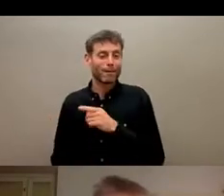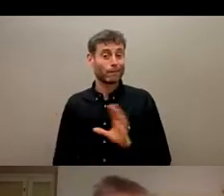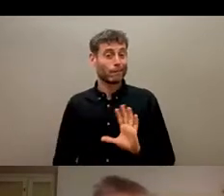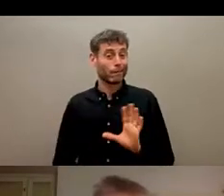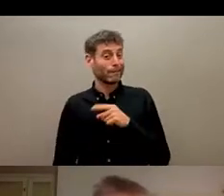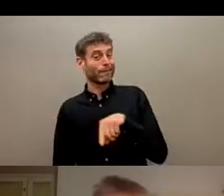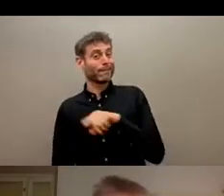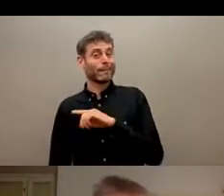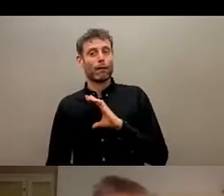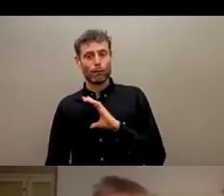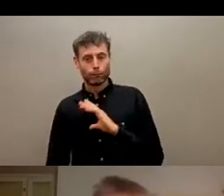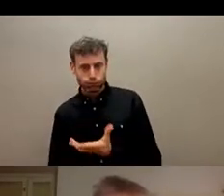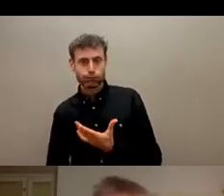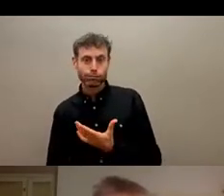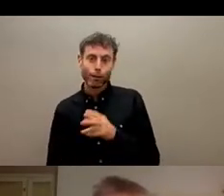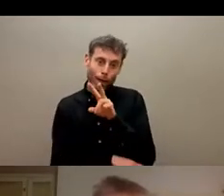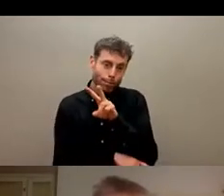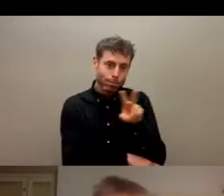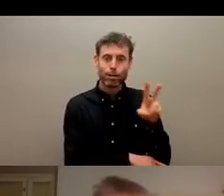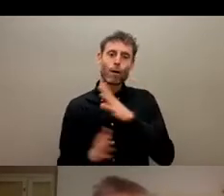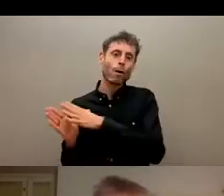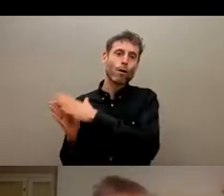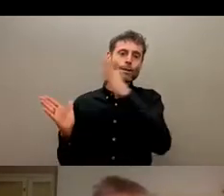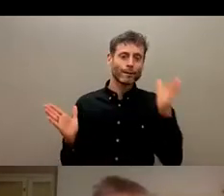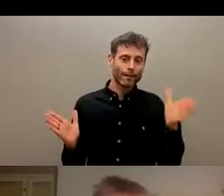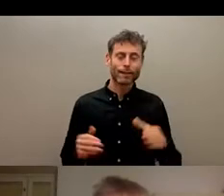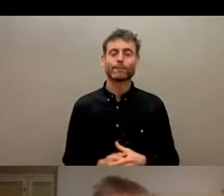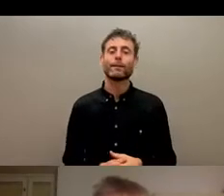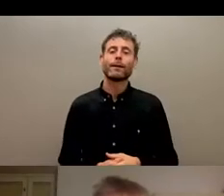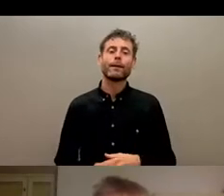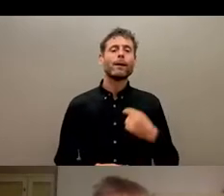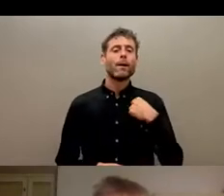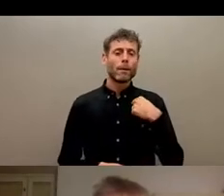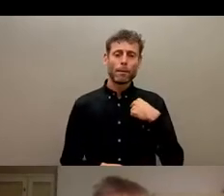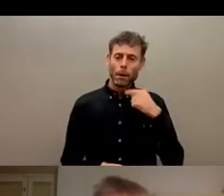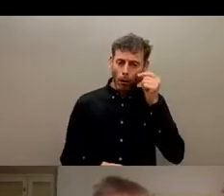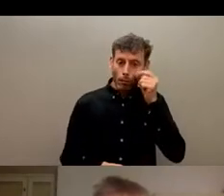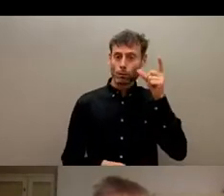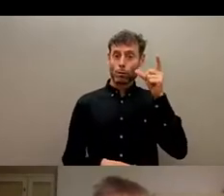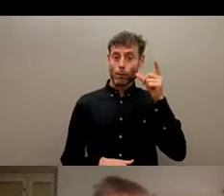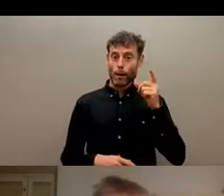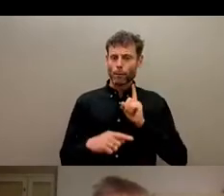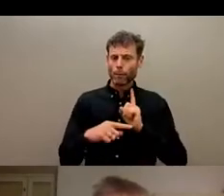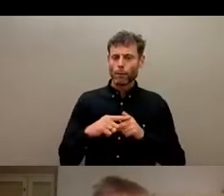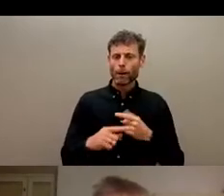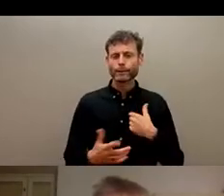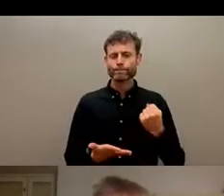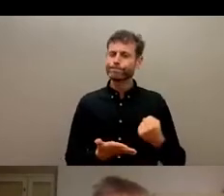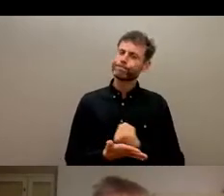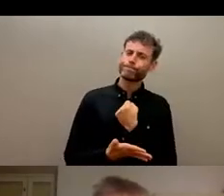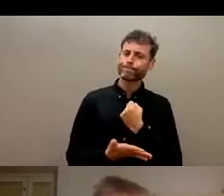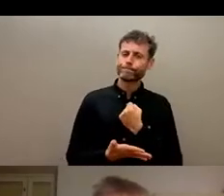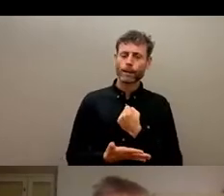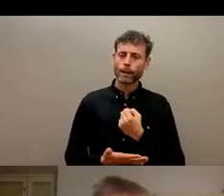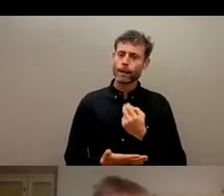So I suppose what I found really surprising and very, very disappointing actually was how badly we as a sector, given all